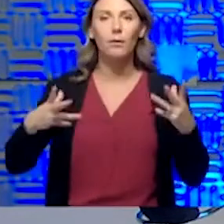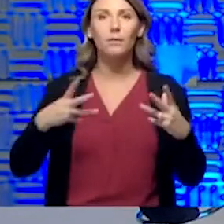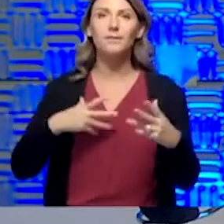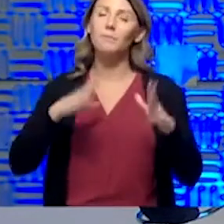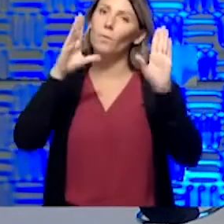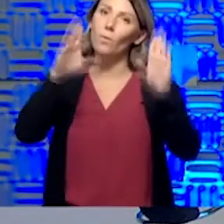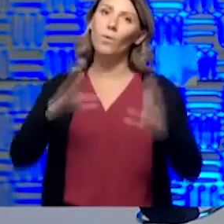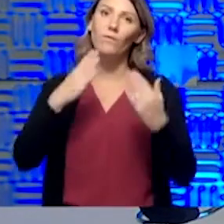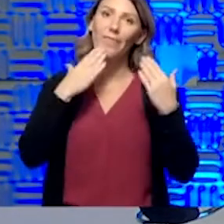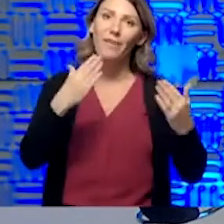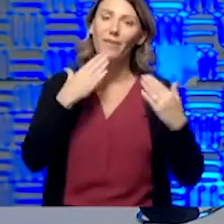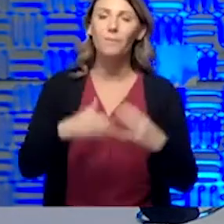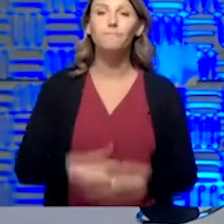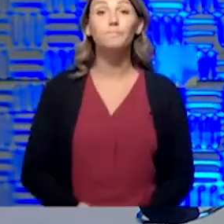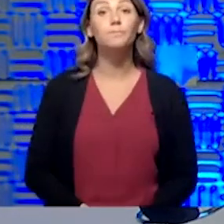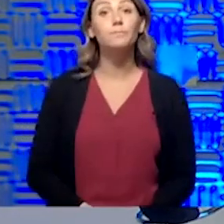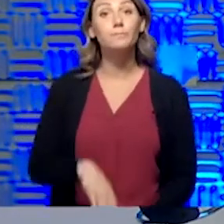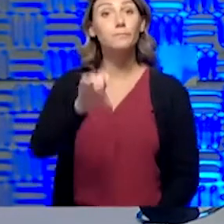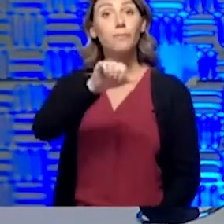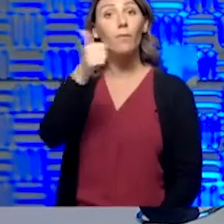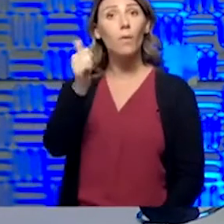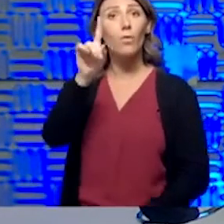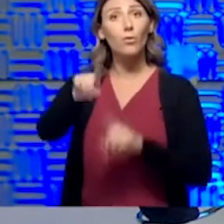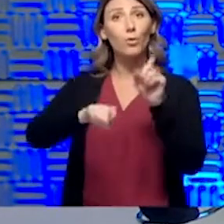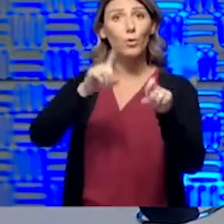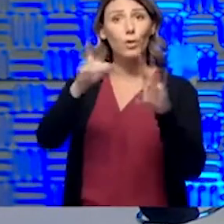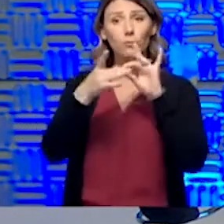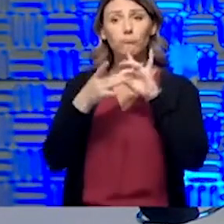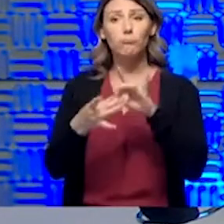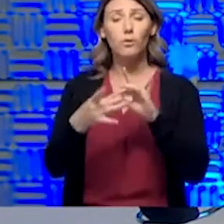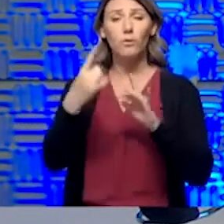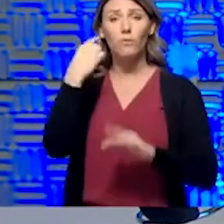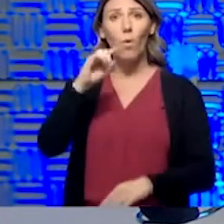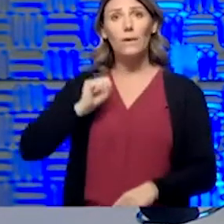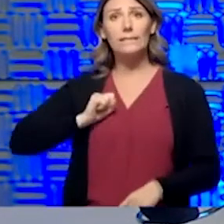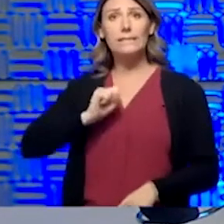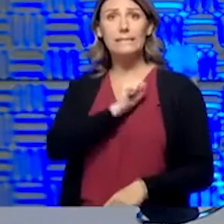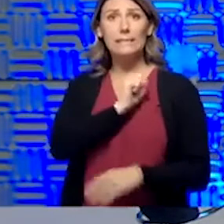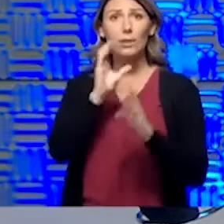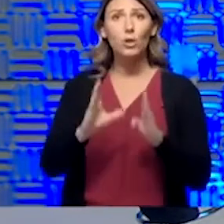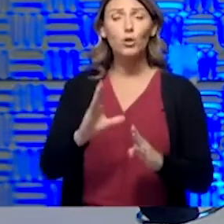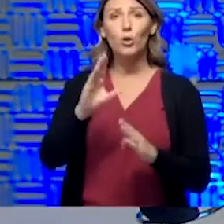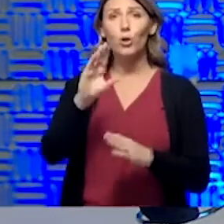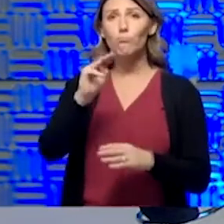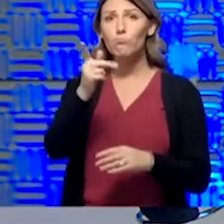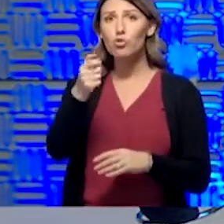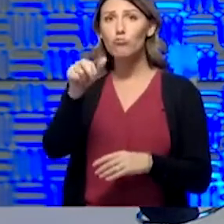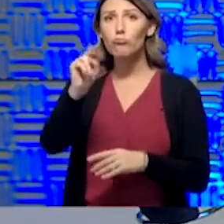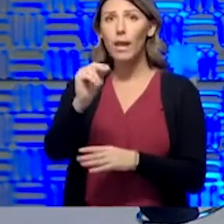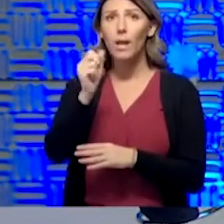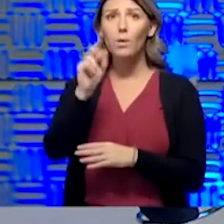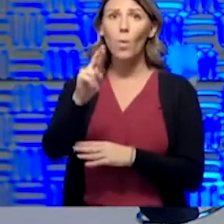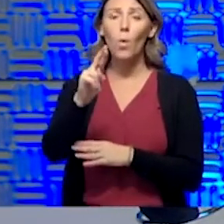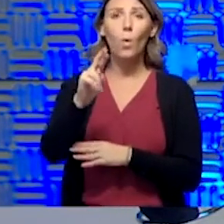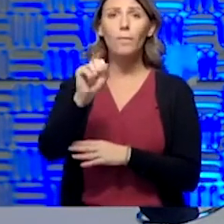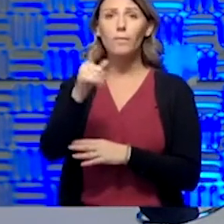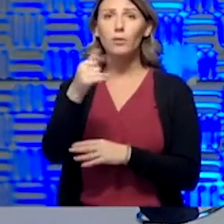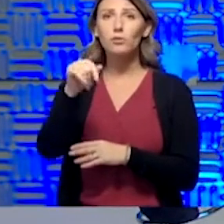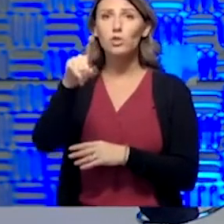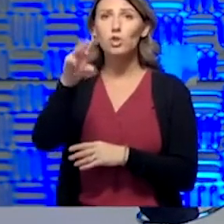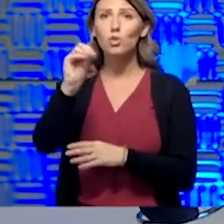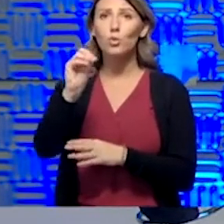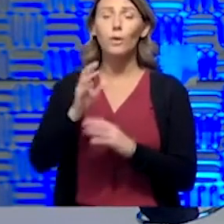Thank you. So, other questions out there for Senator Moran or for our studio? I wonder